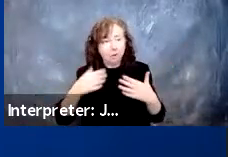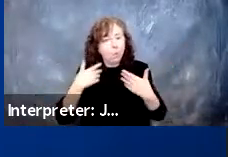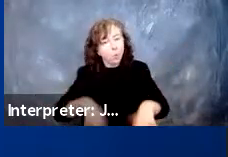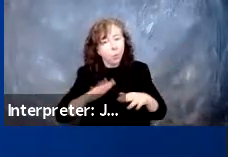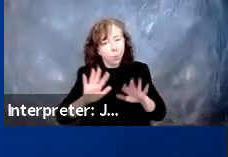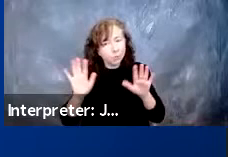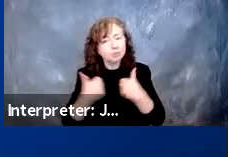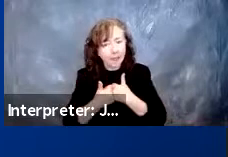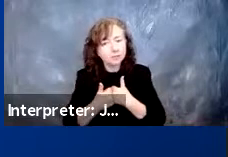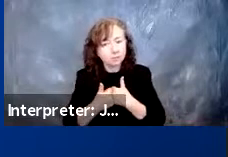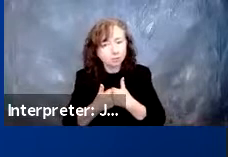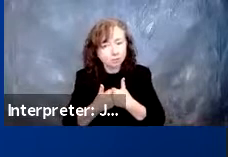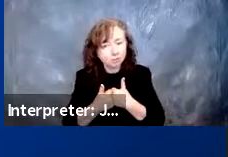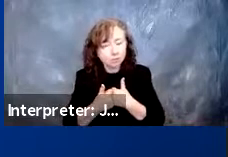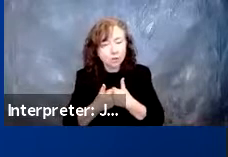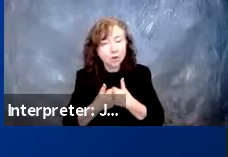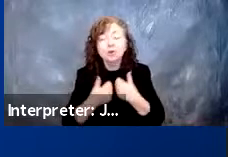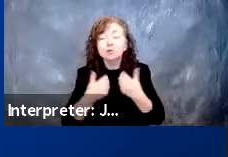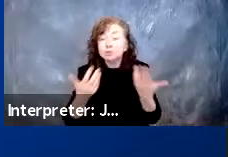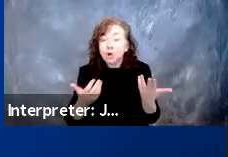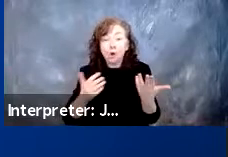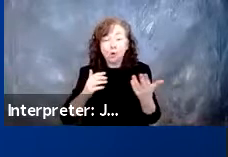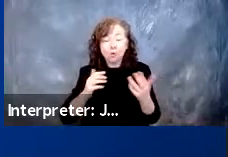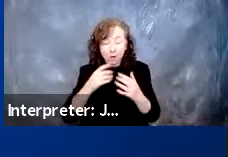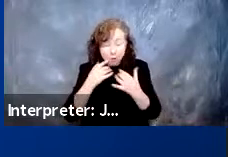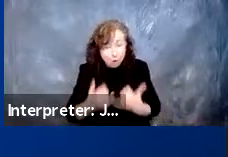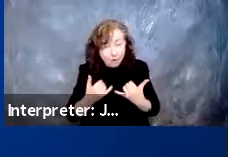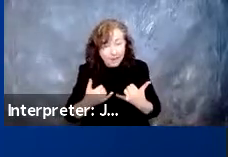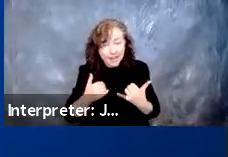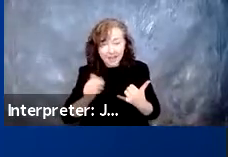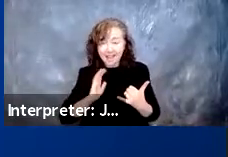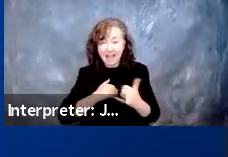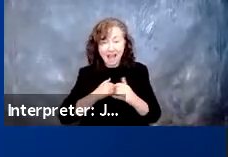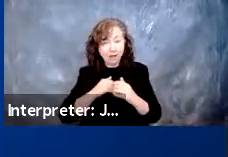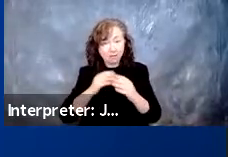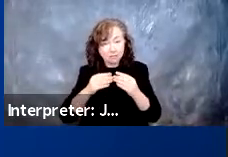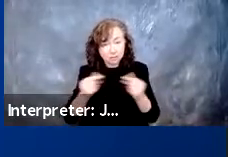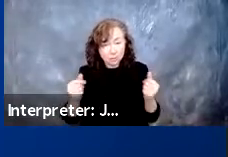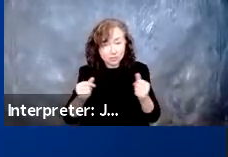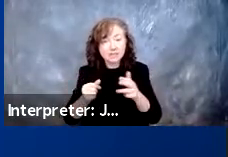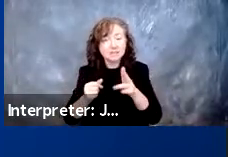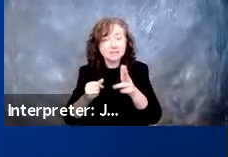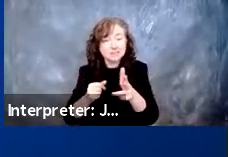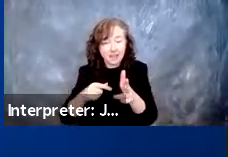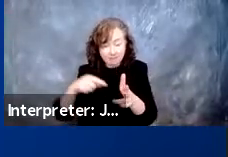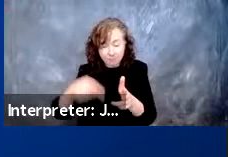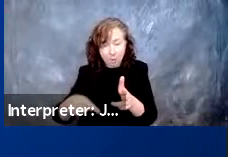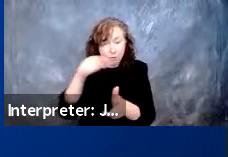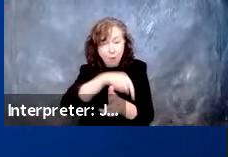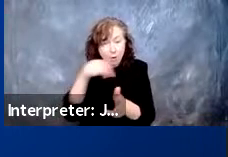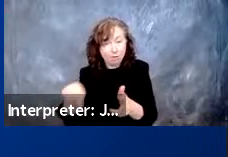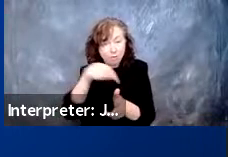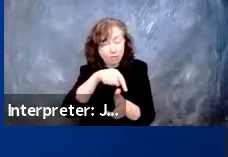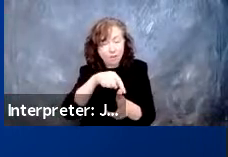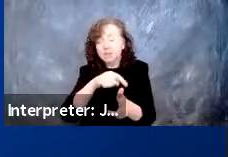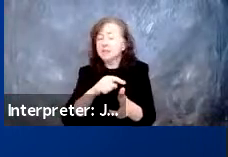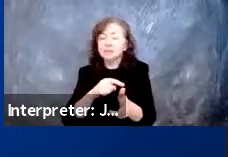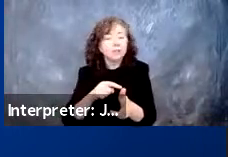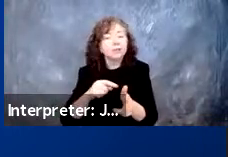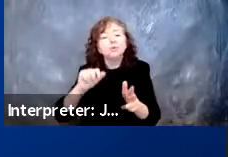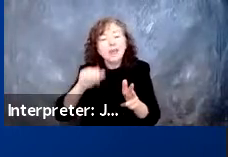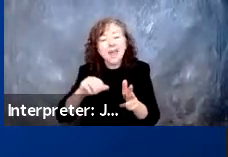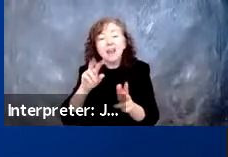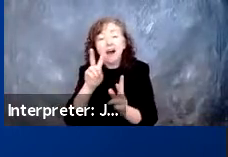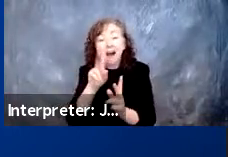So do we have solutions that can go out either door? mean, a lot of our solutions can be mounted in either place. We obviously have